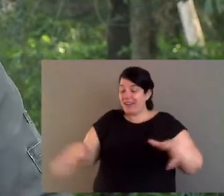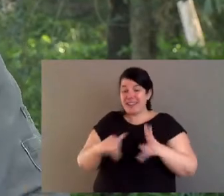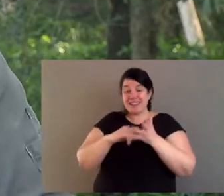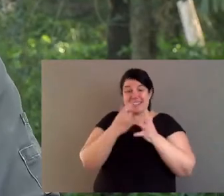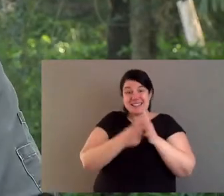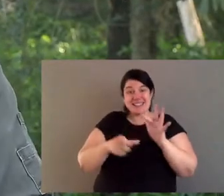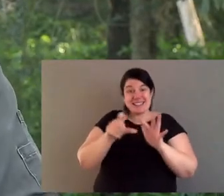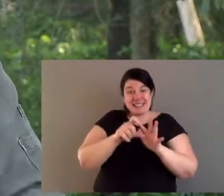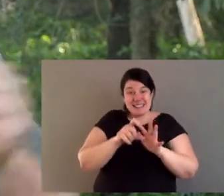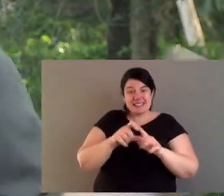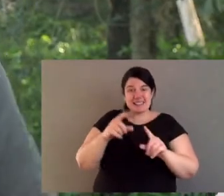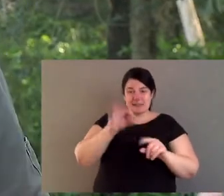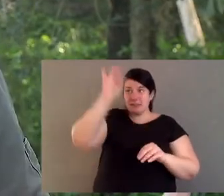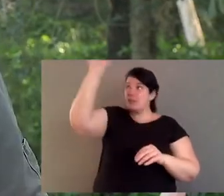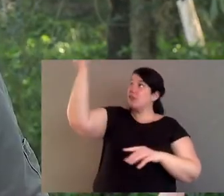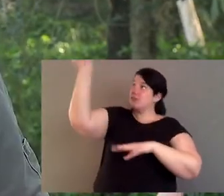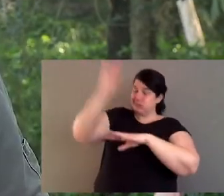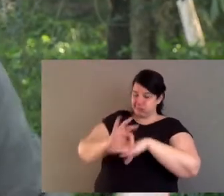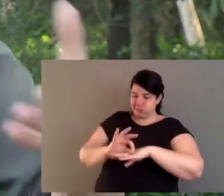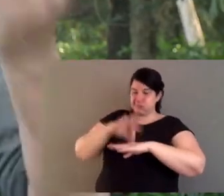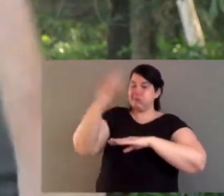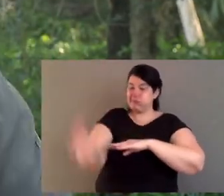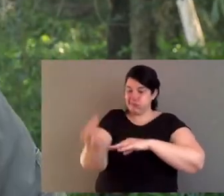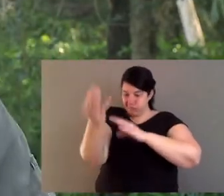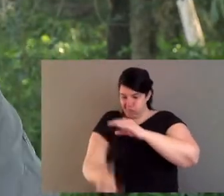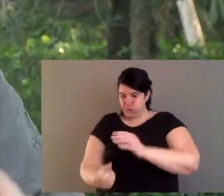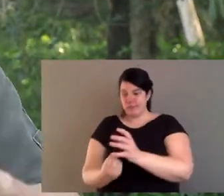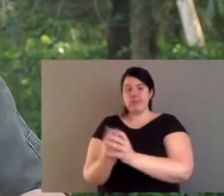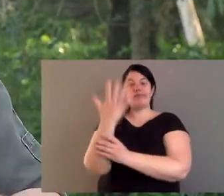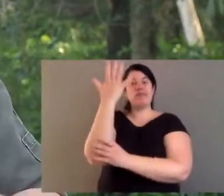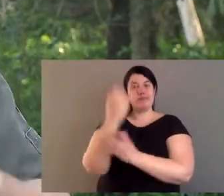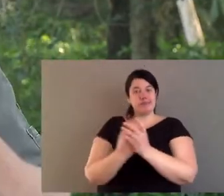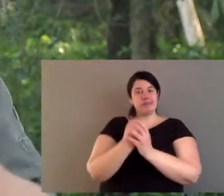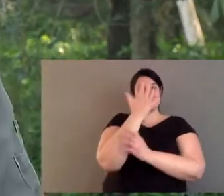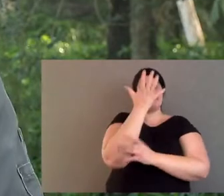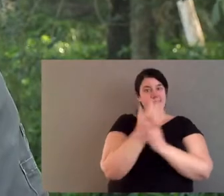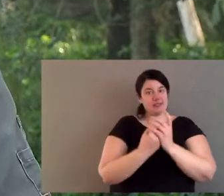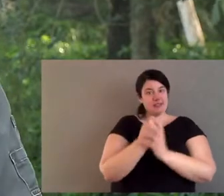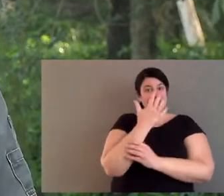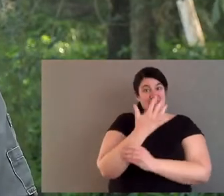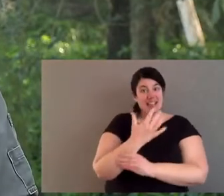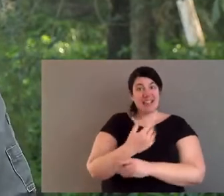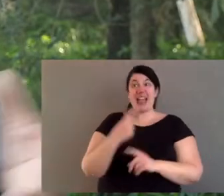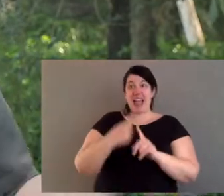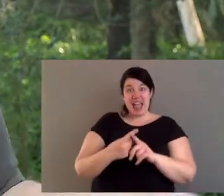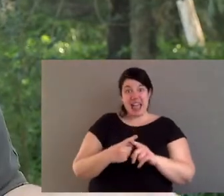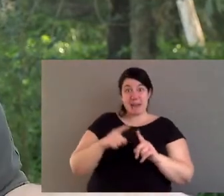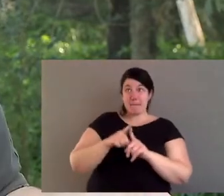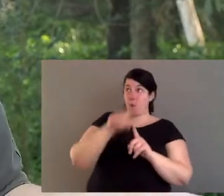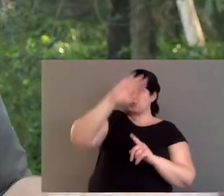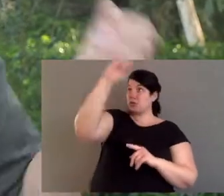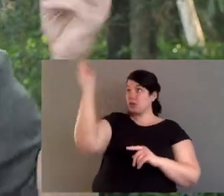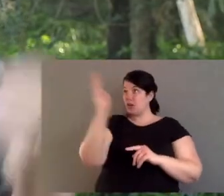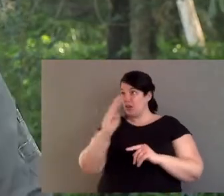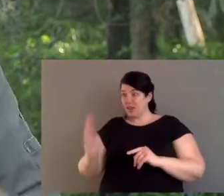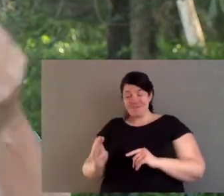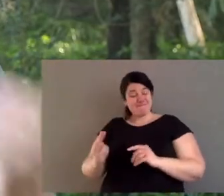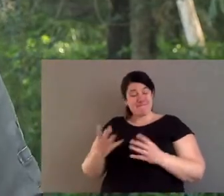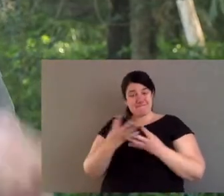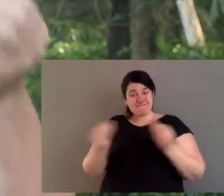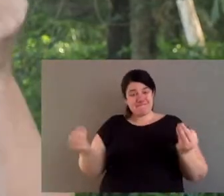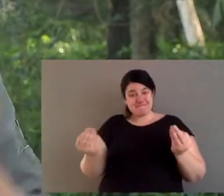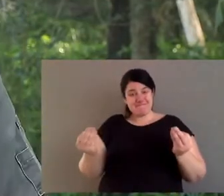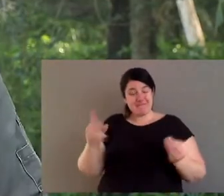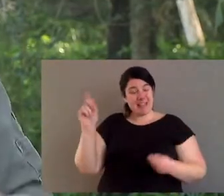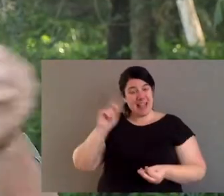but while they're digging, they're spreading seeds of the forest. They're oxygenating the soil, and they're really important. And guess what? They're largely